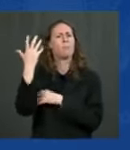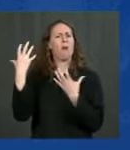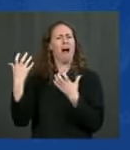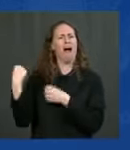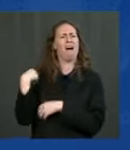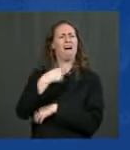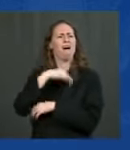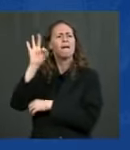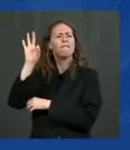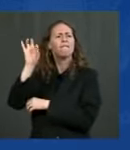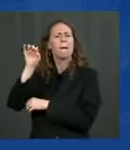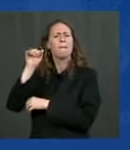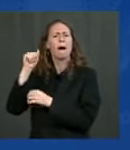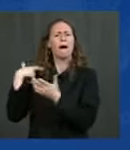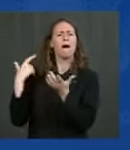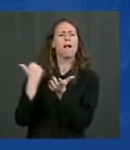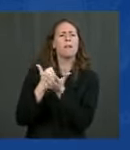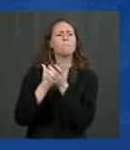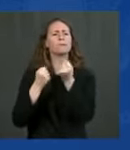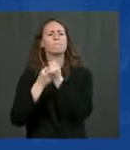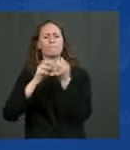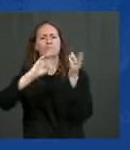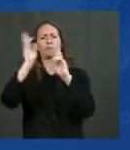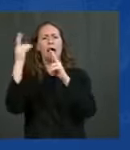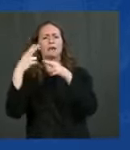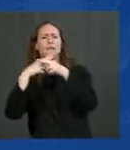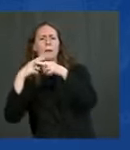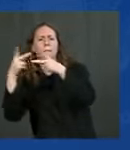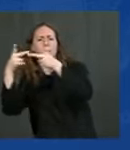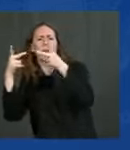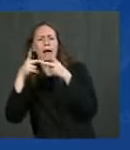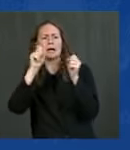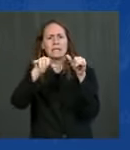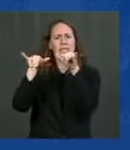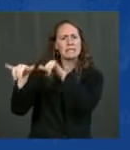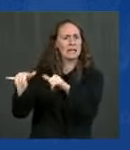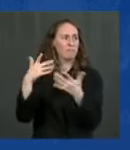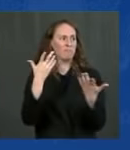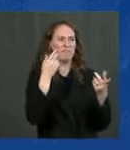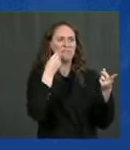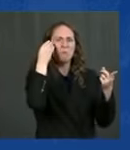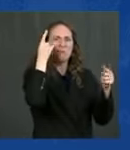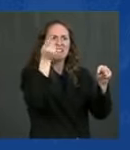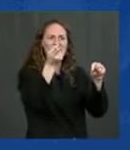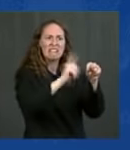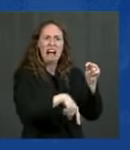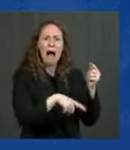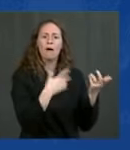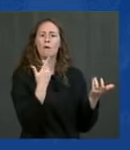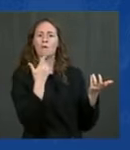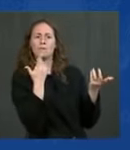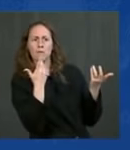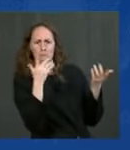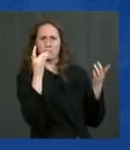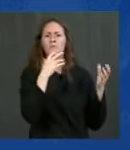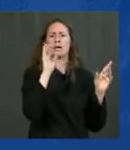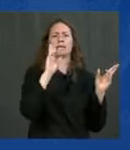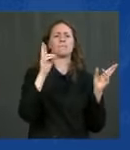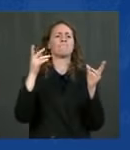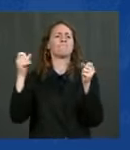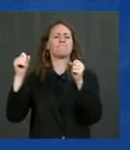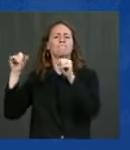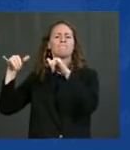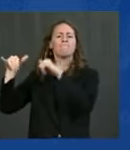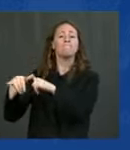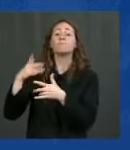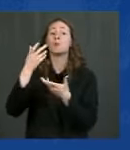system meaning a place for you to be safely able to sleep at night and be be secure like covering your hotel bill you're